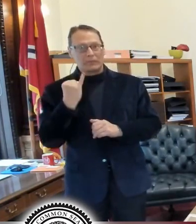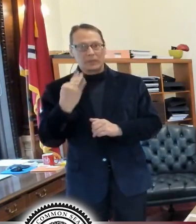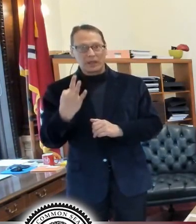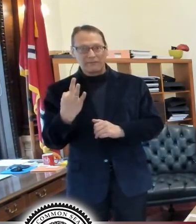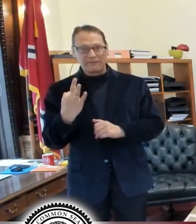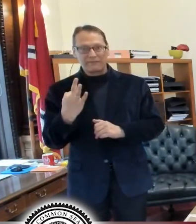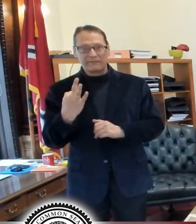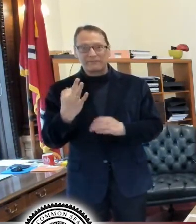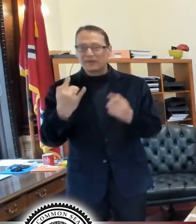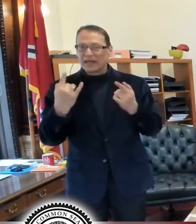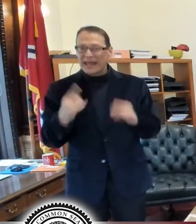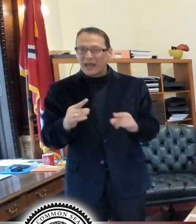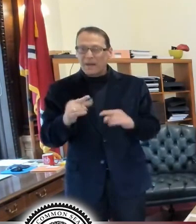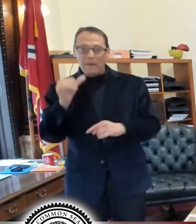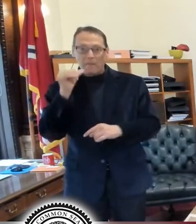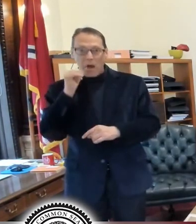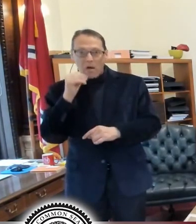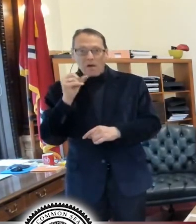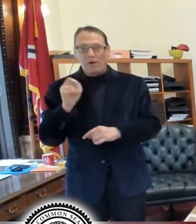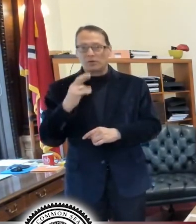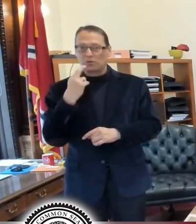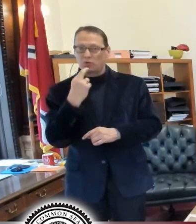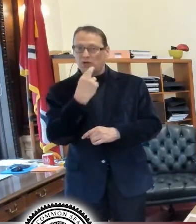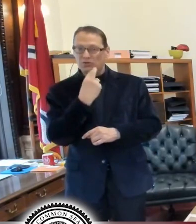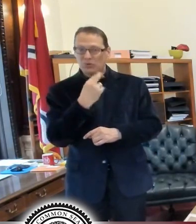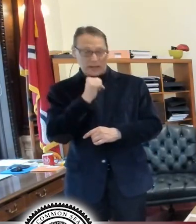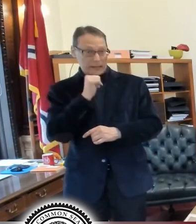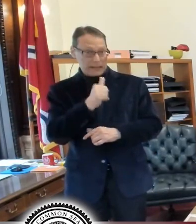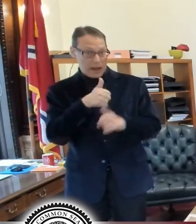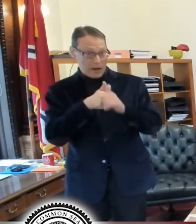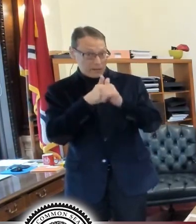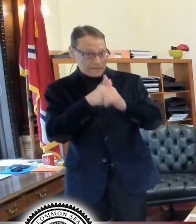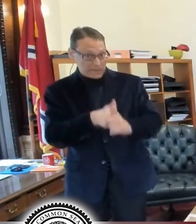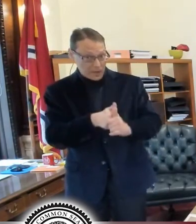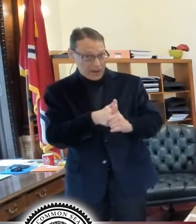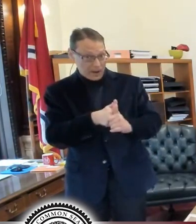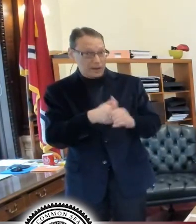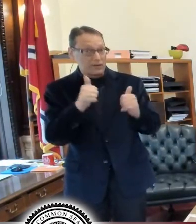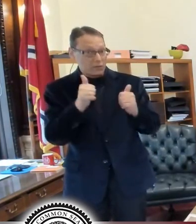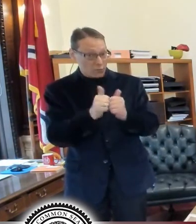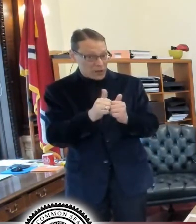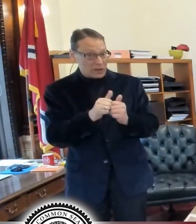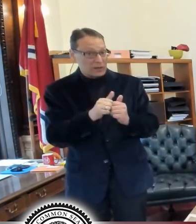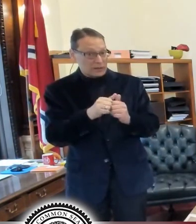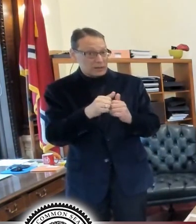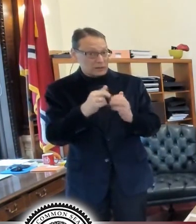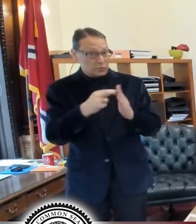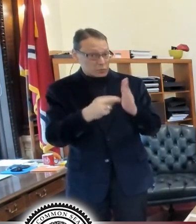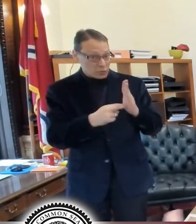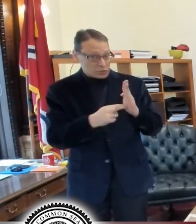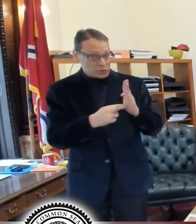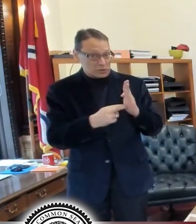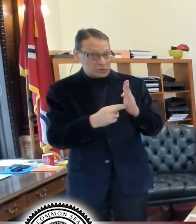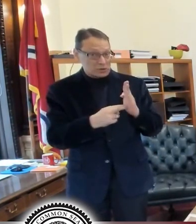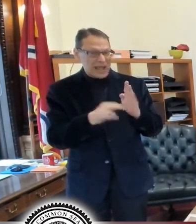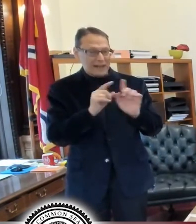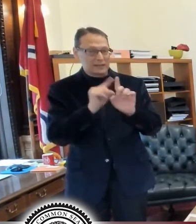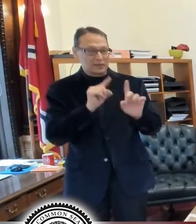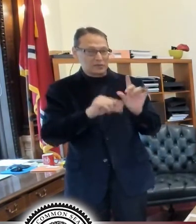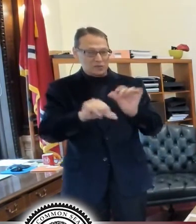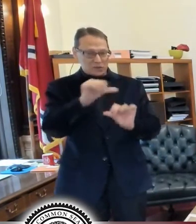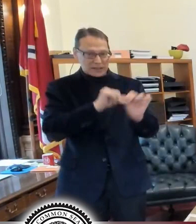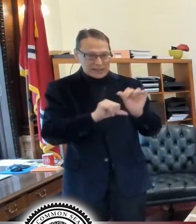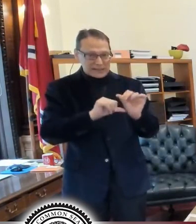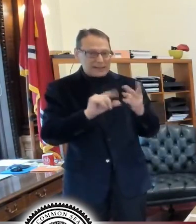if there is a packed bar or restaurant that's not complying with the mask requirement, not complying with the social distancing